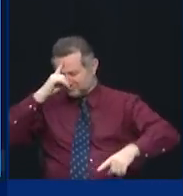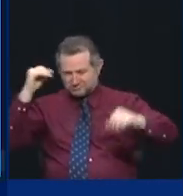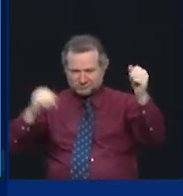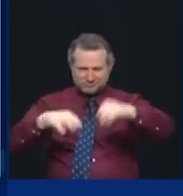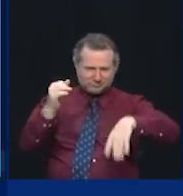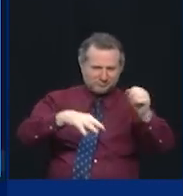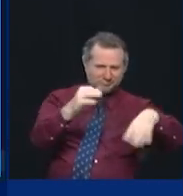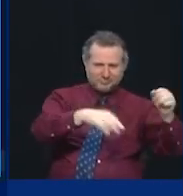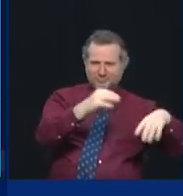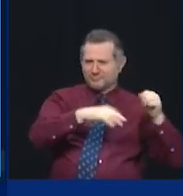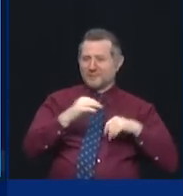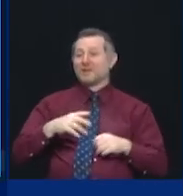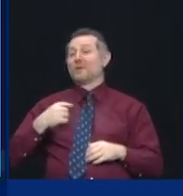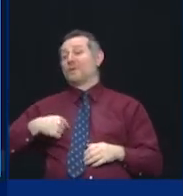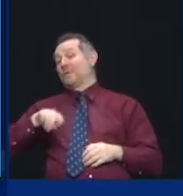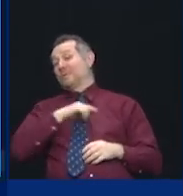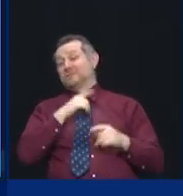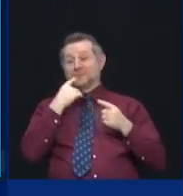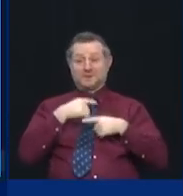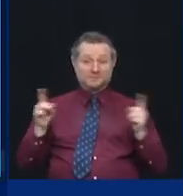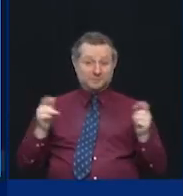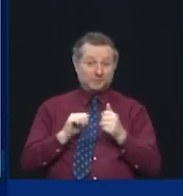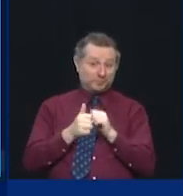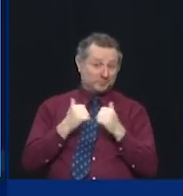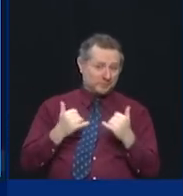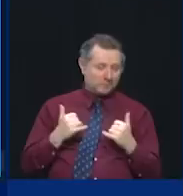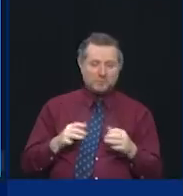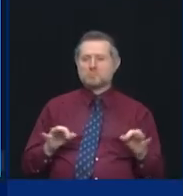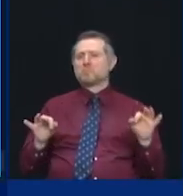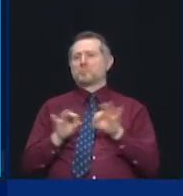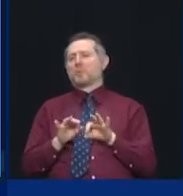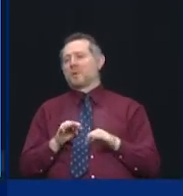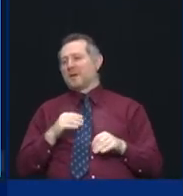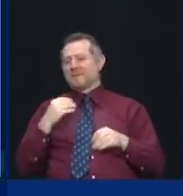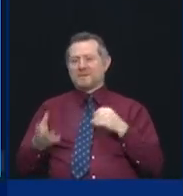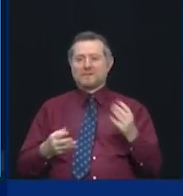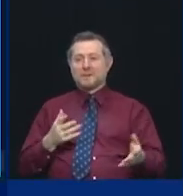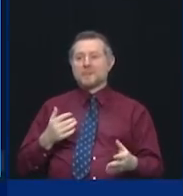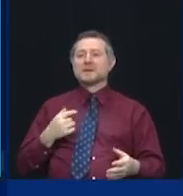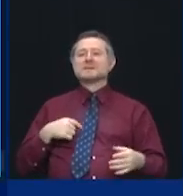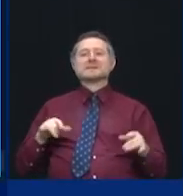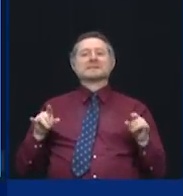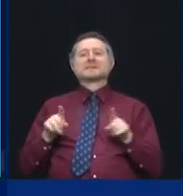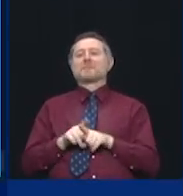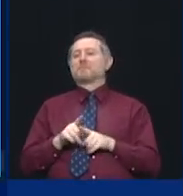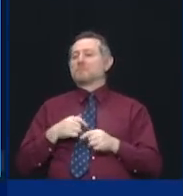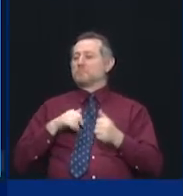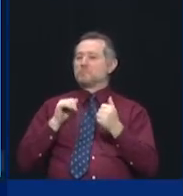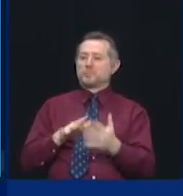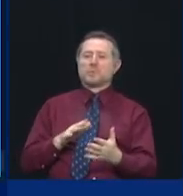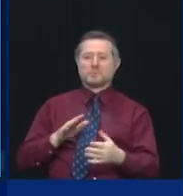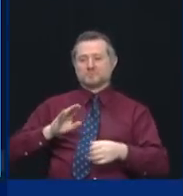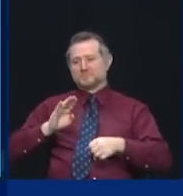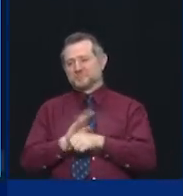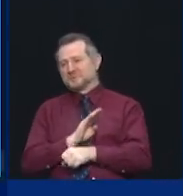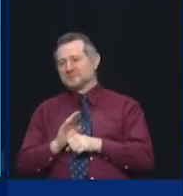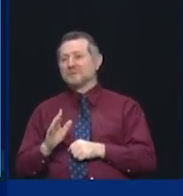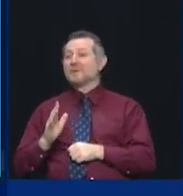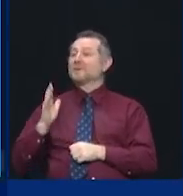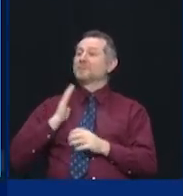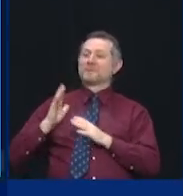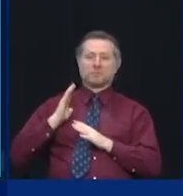competition today. But I want them to understand this is not business as usual. This is a different day and a different time.